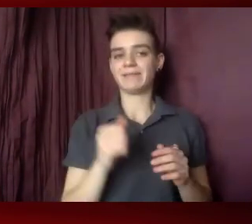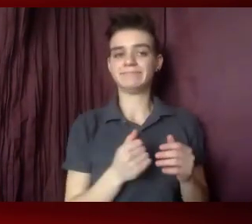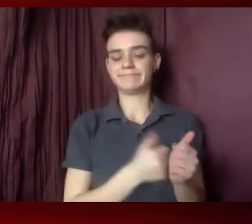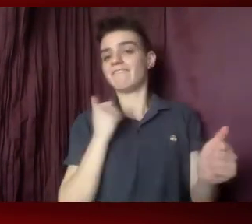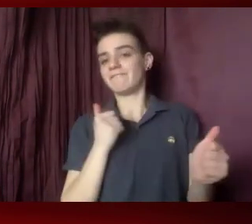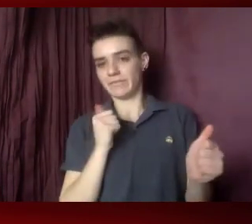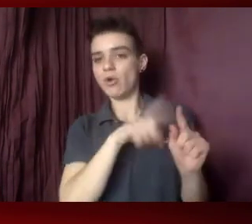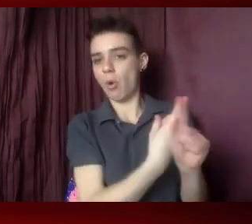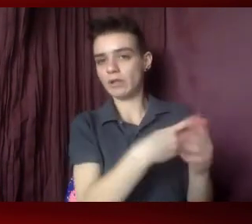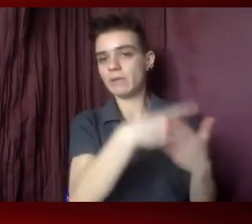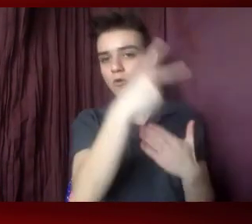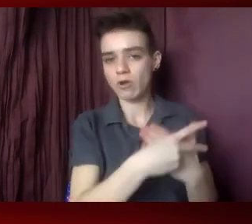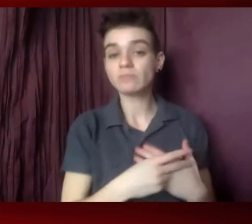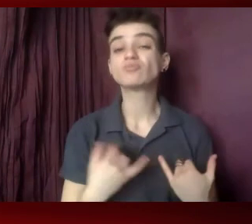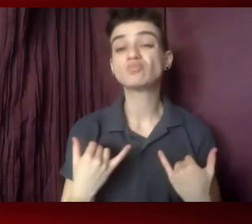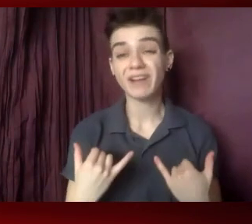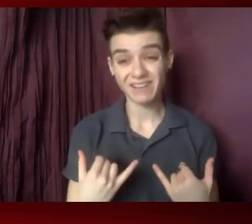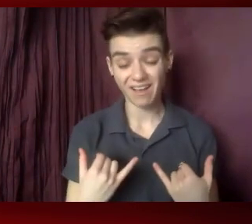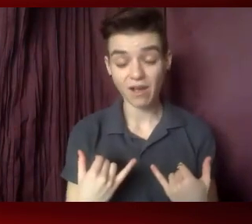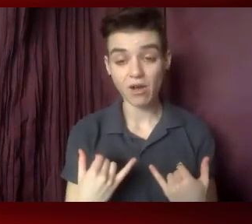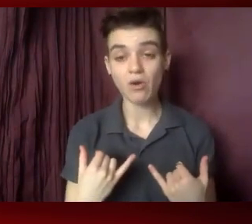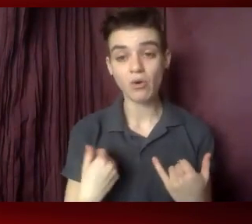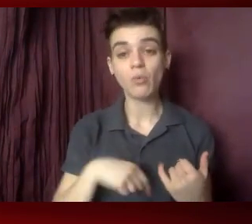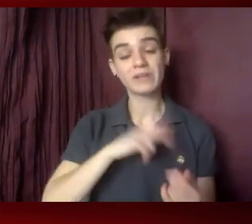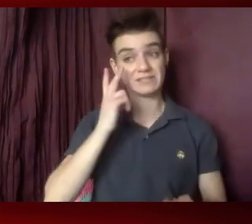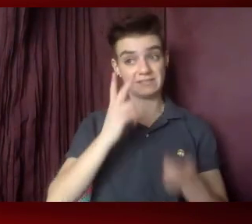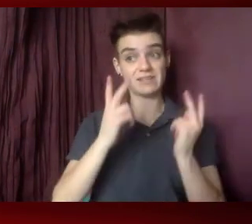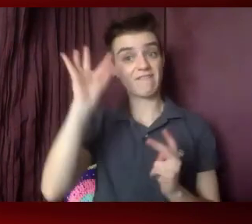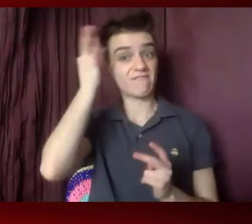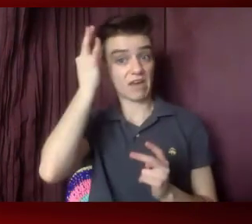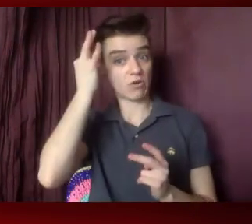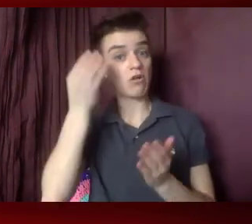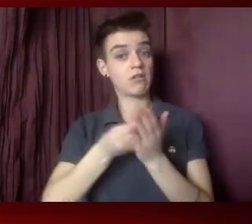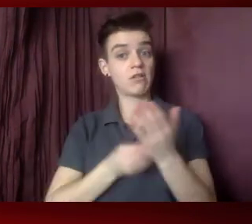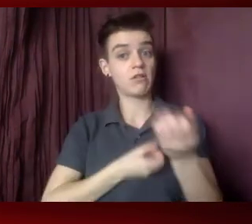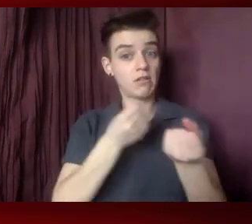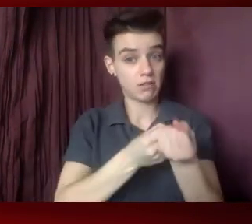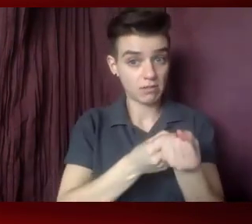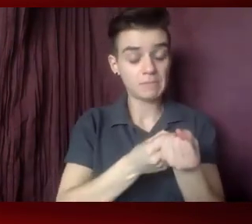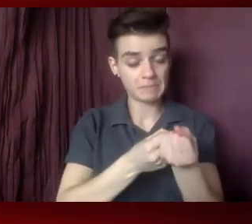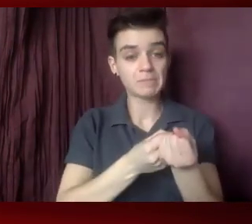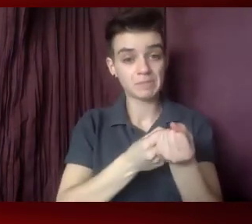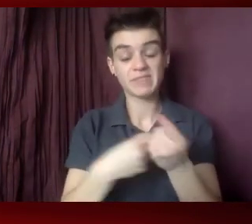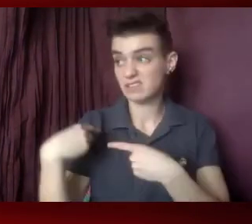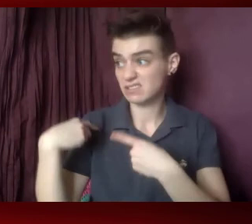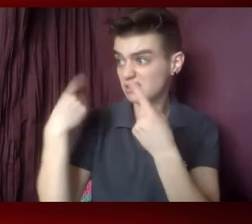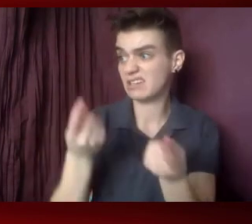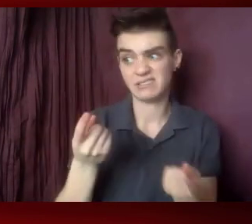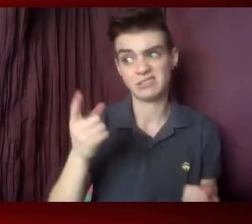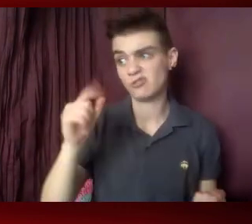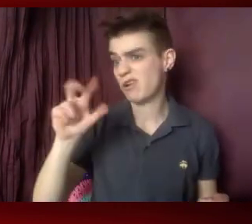Right now we see federal funding for programs for the last several decades that go